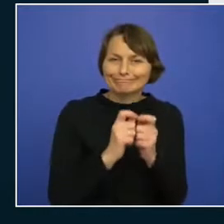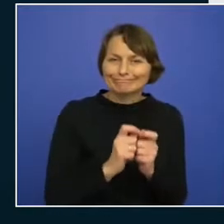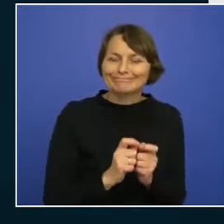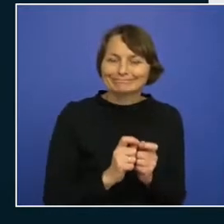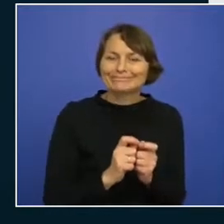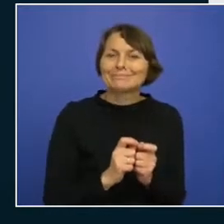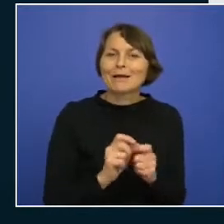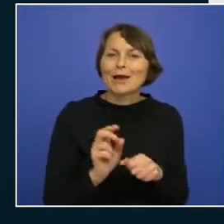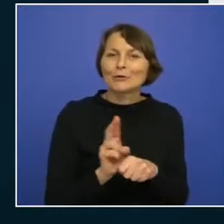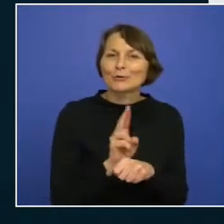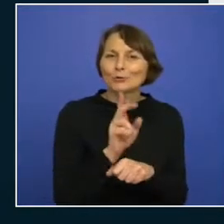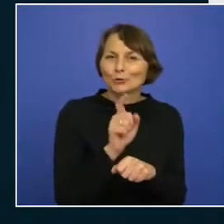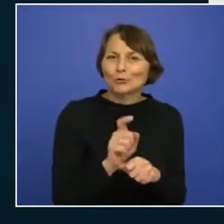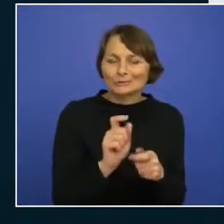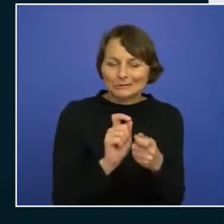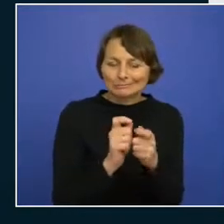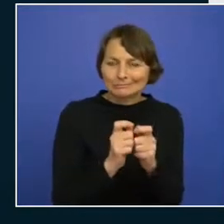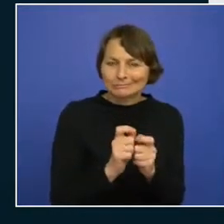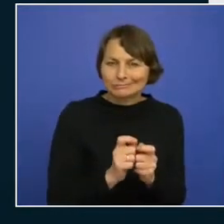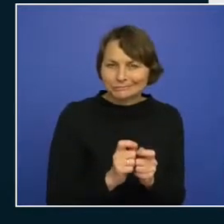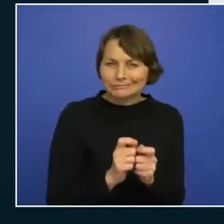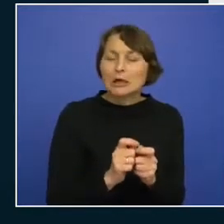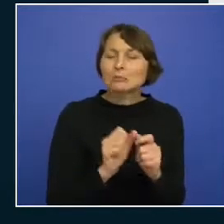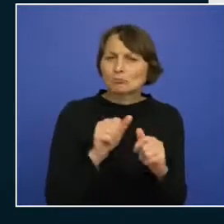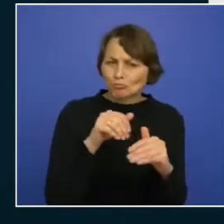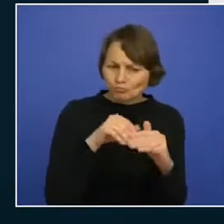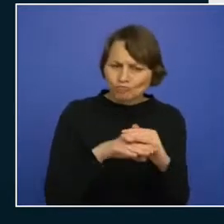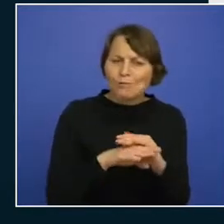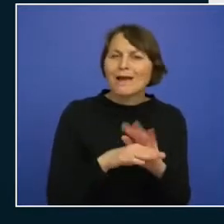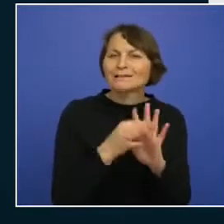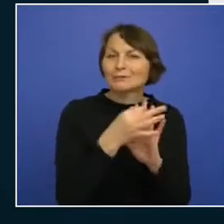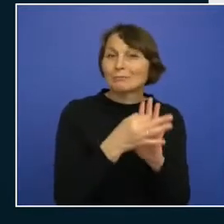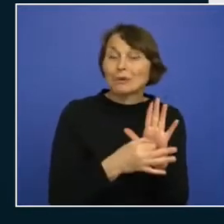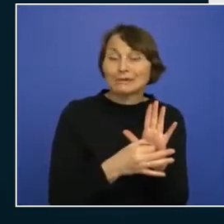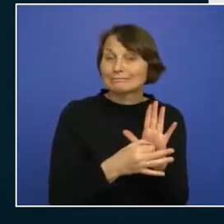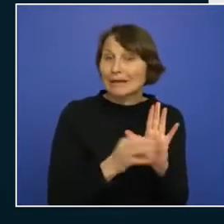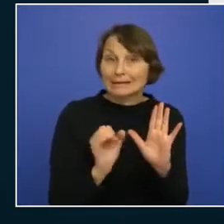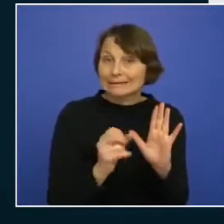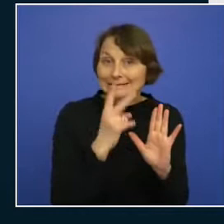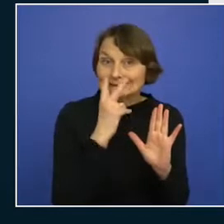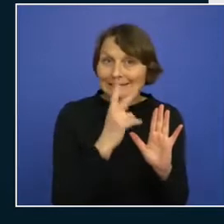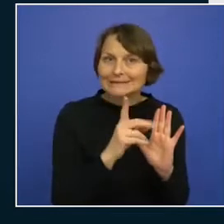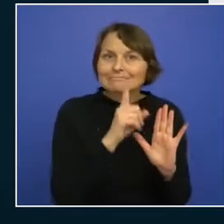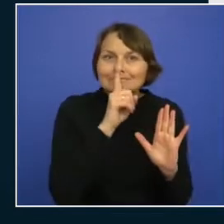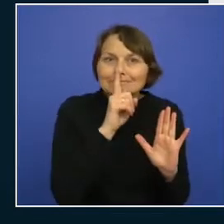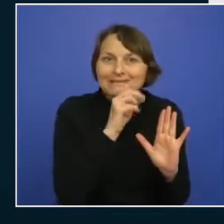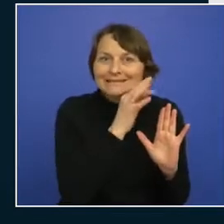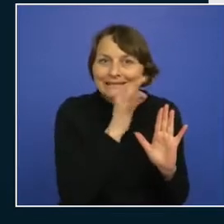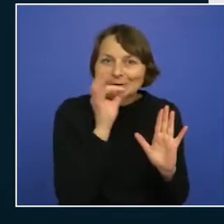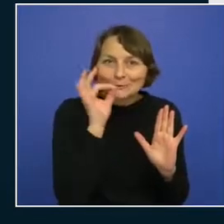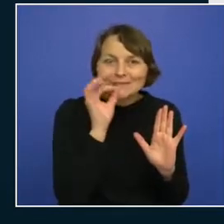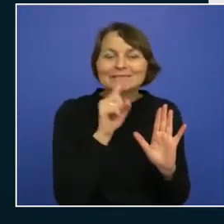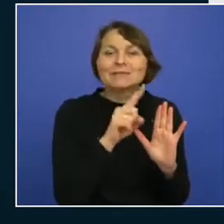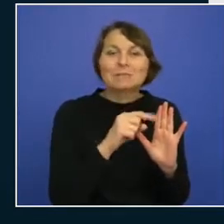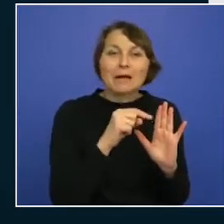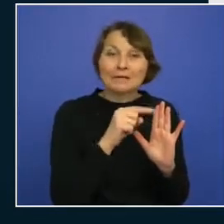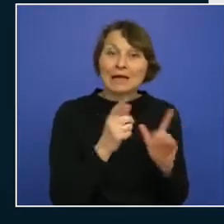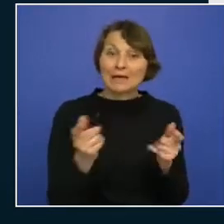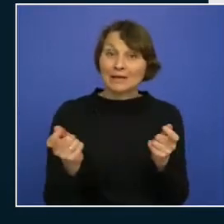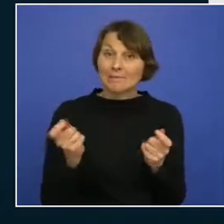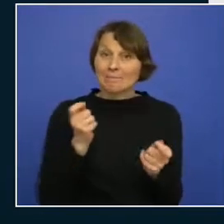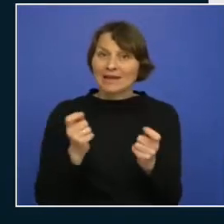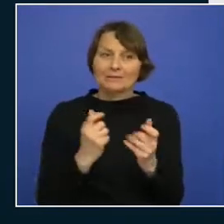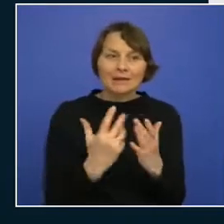as to the access policy otherwise I couldn't see the secrets myself so I can manage the key vault but I cannot retrieve any